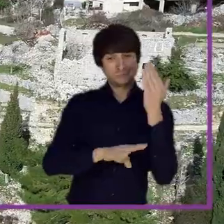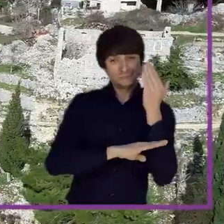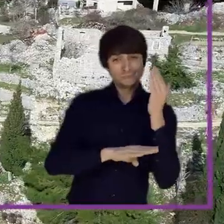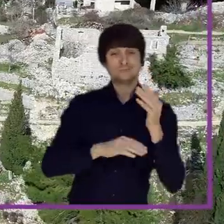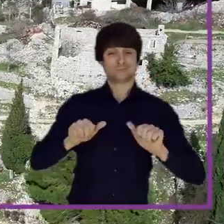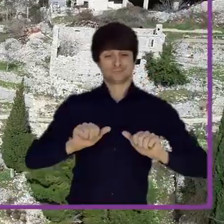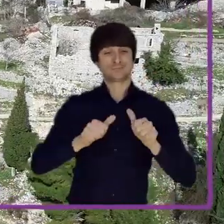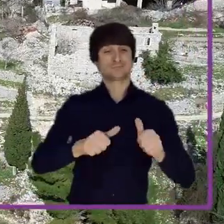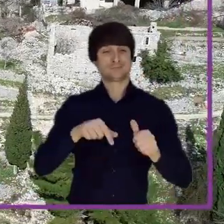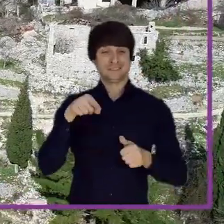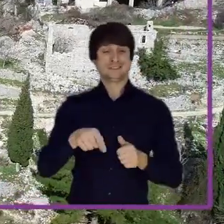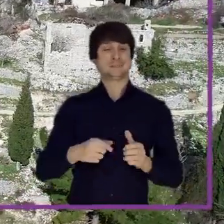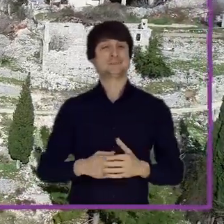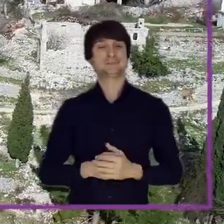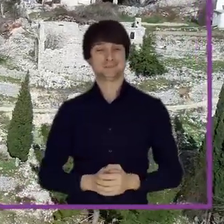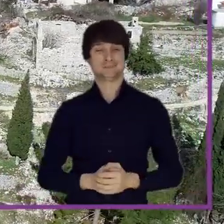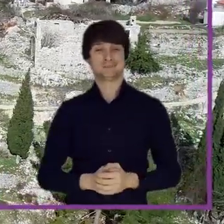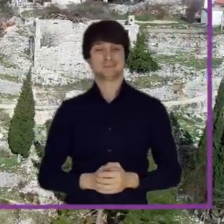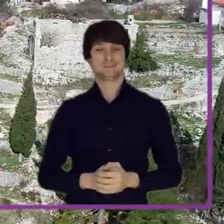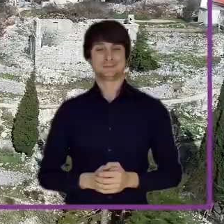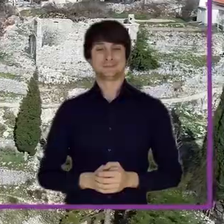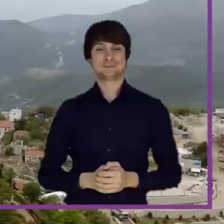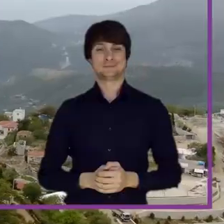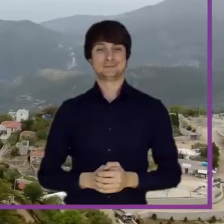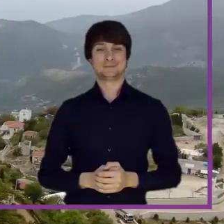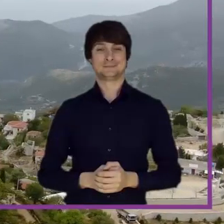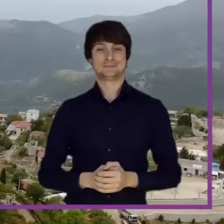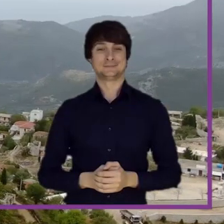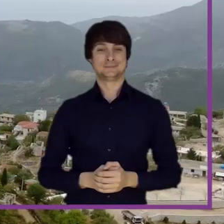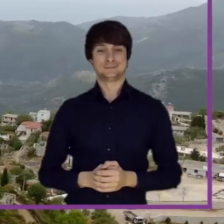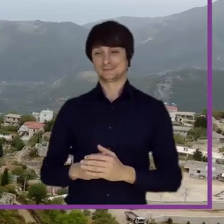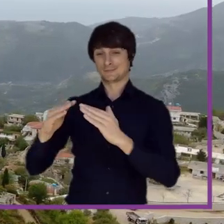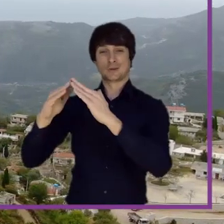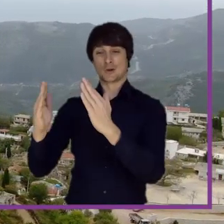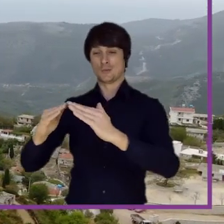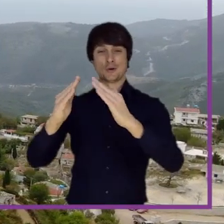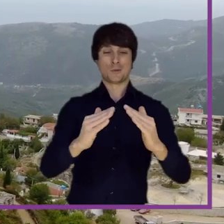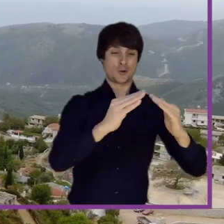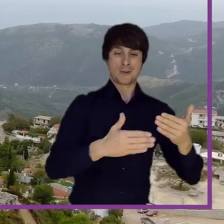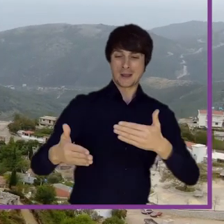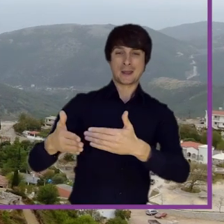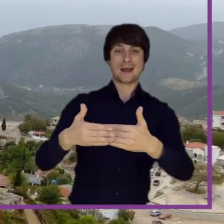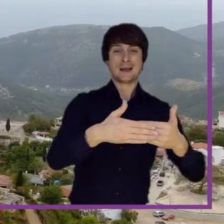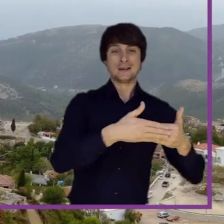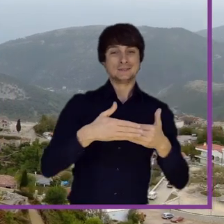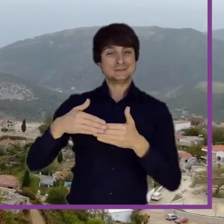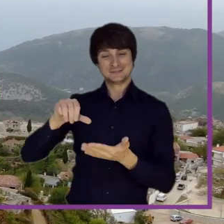The houses are scattered around the center, next to which there is a distinctive oak forest.